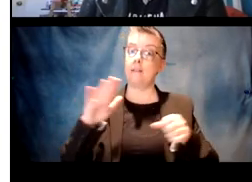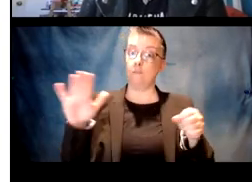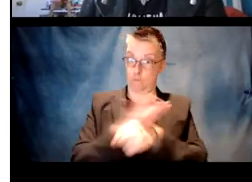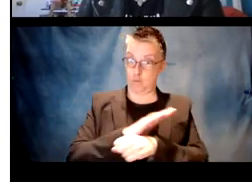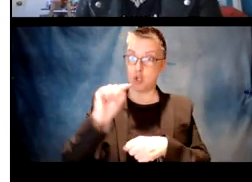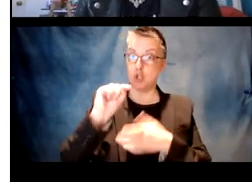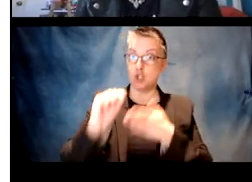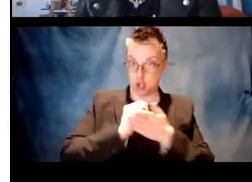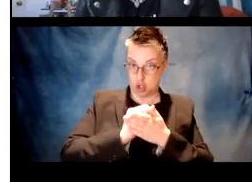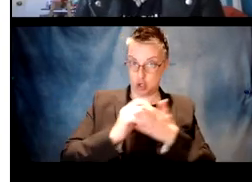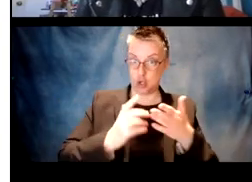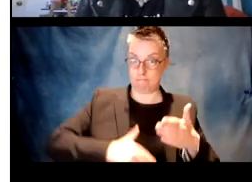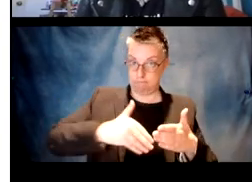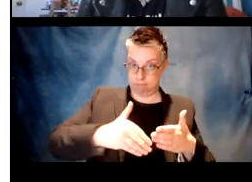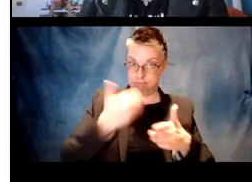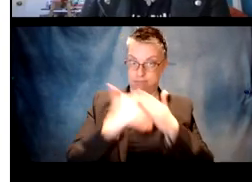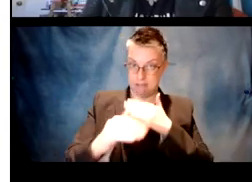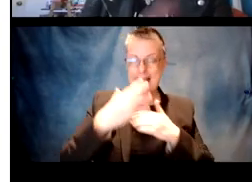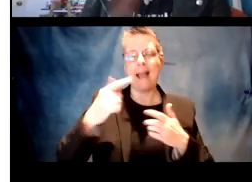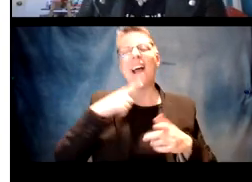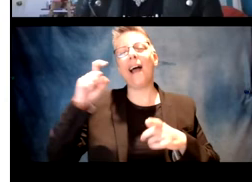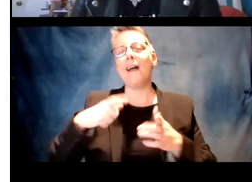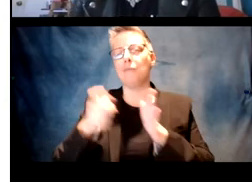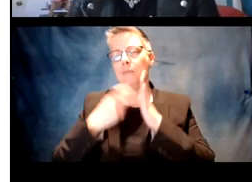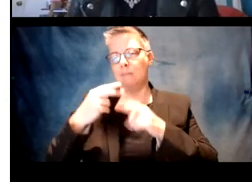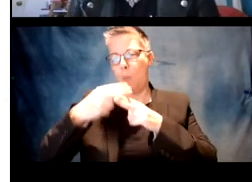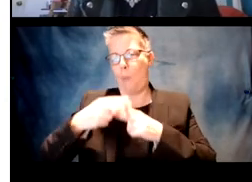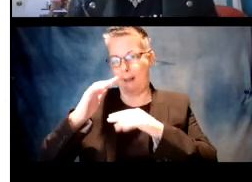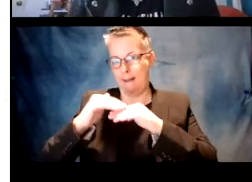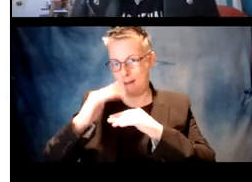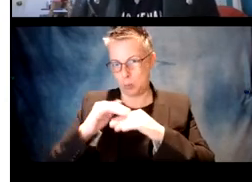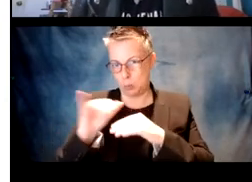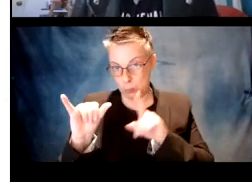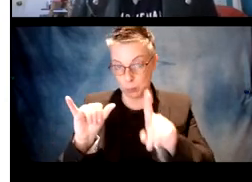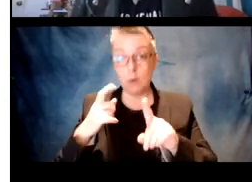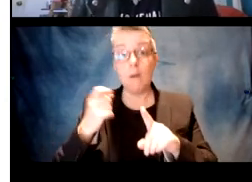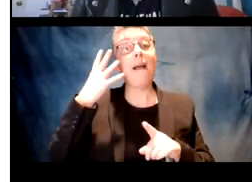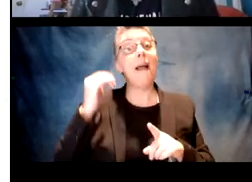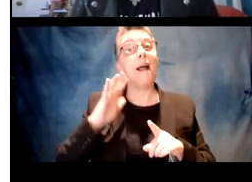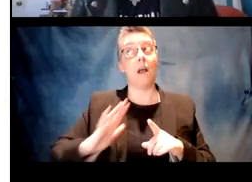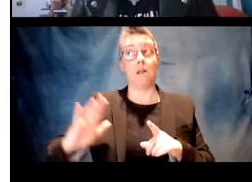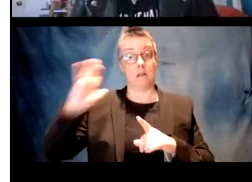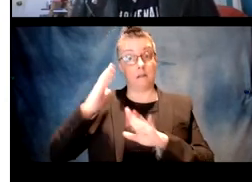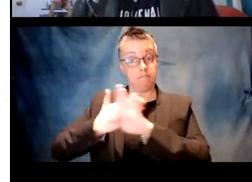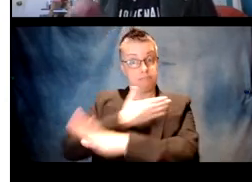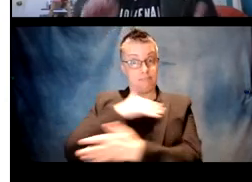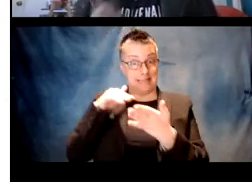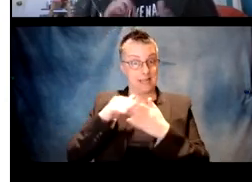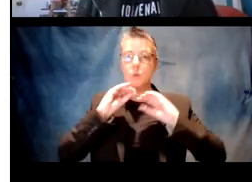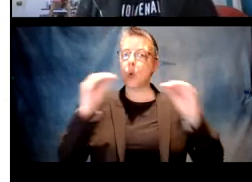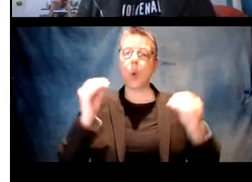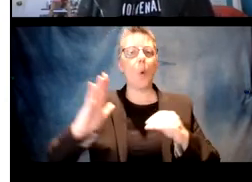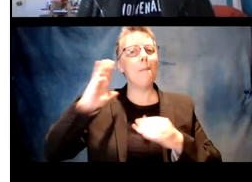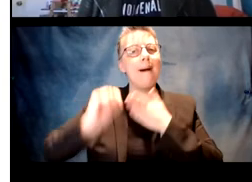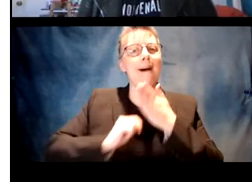And then their full term, and they have to weigh a certain weight. So that's just the way it goes in the field. And they did not